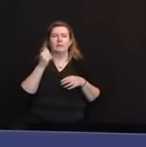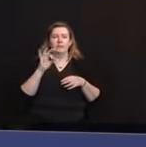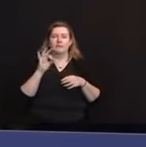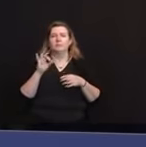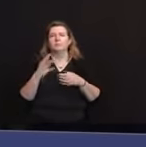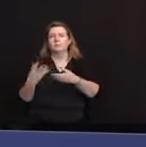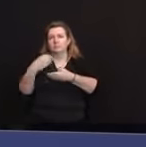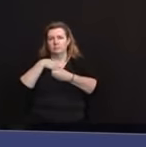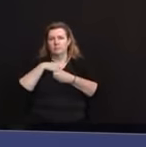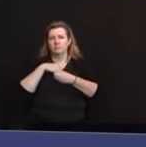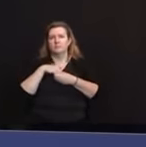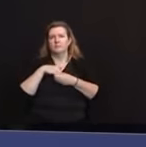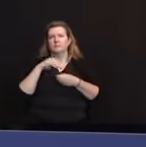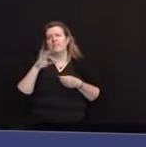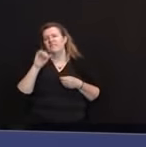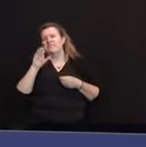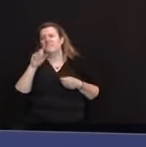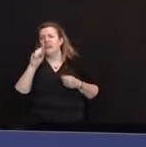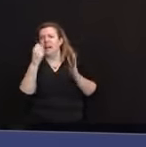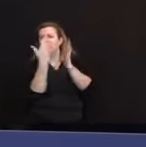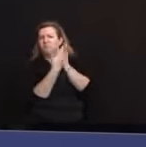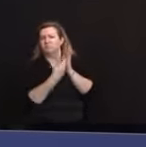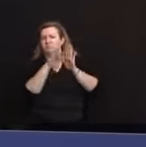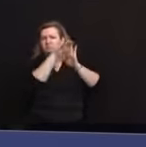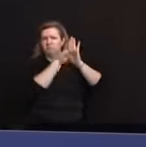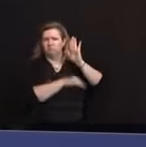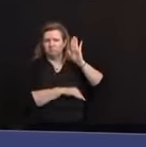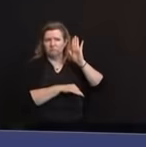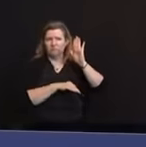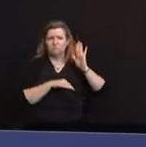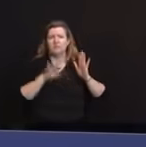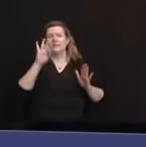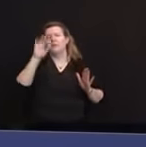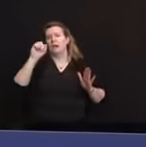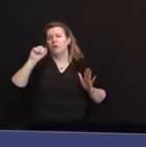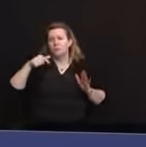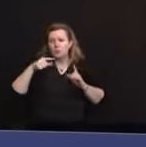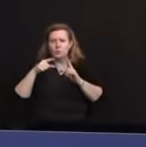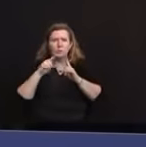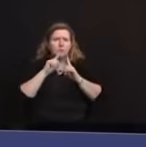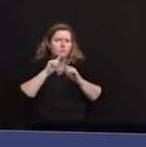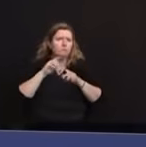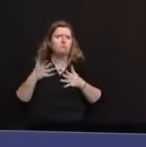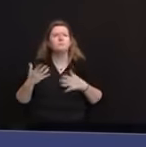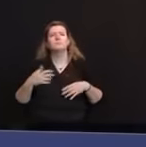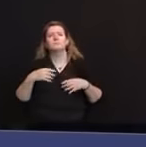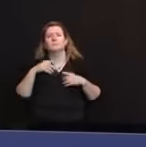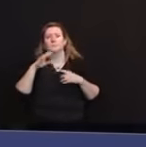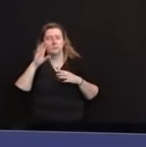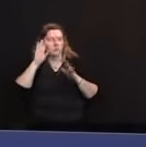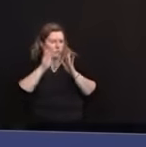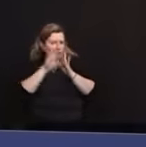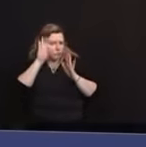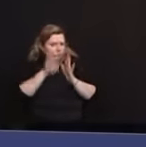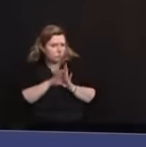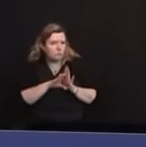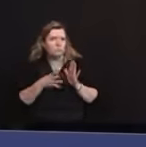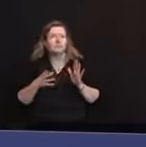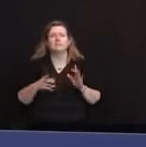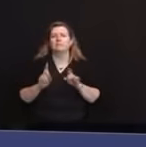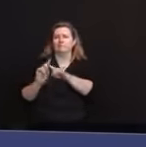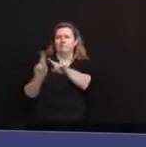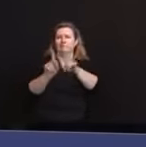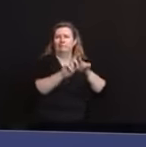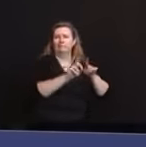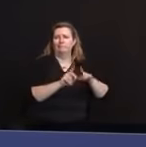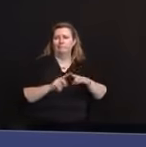FAQs, infographics, links to state vaccination plan and various federal resources. In addition,